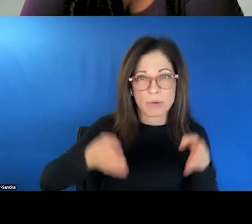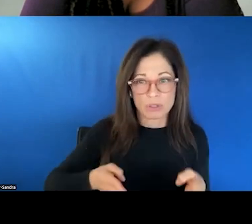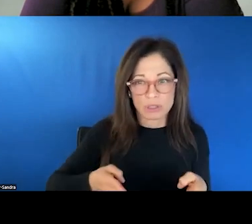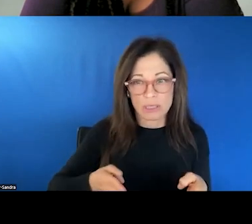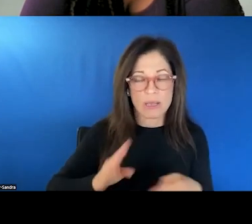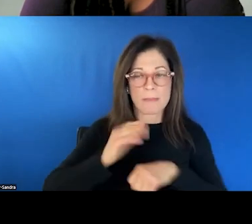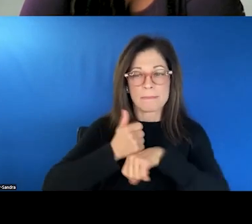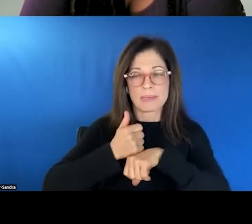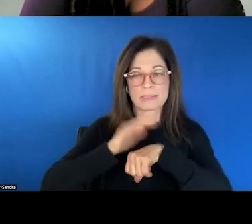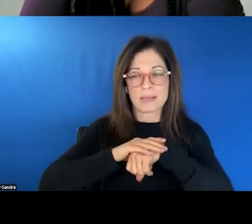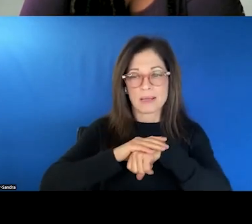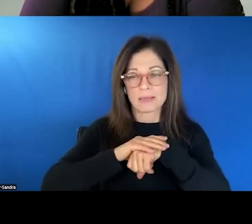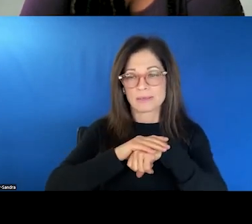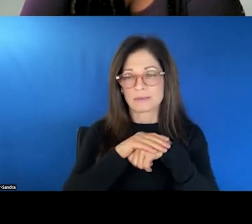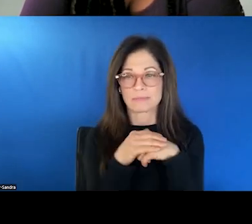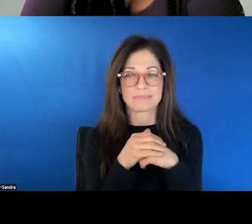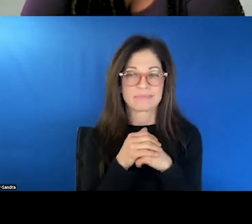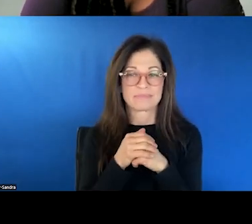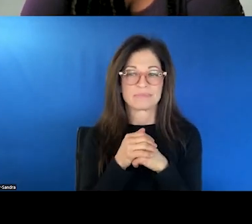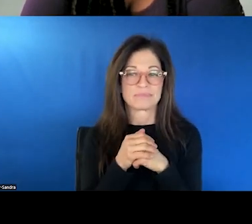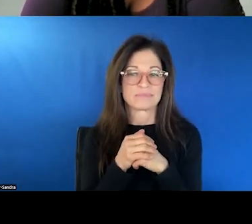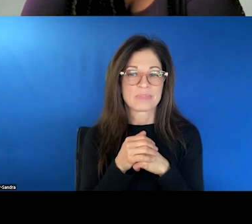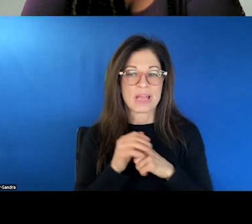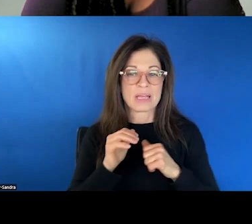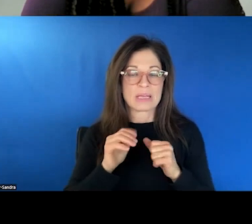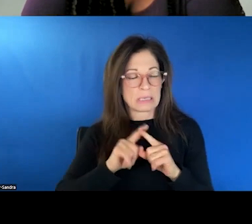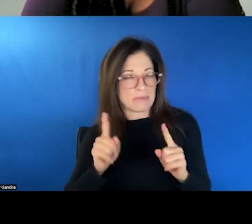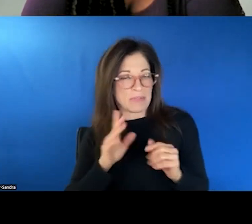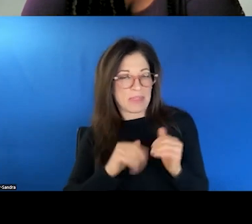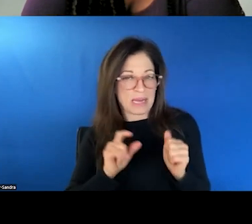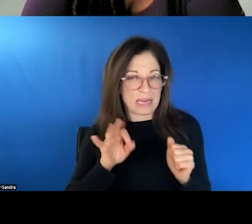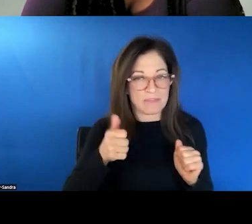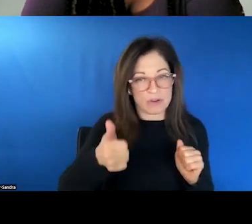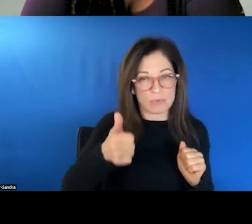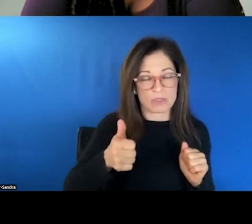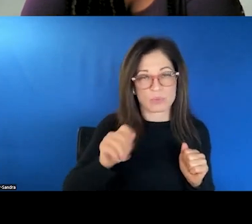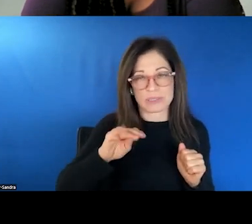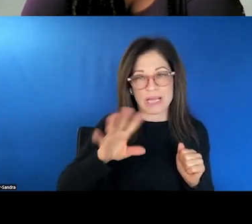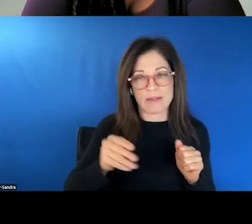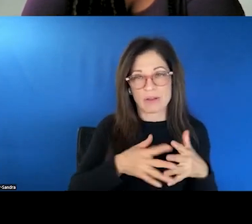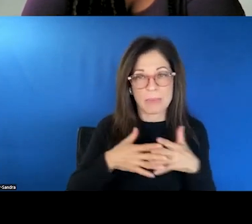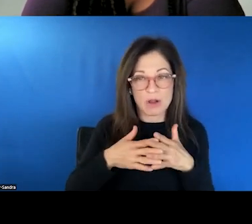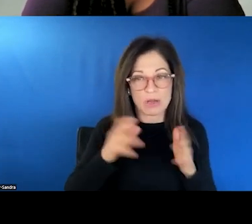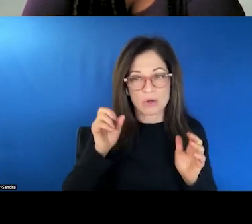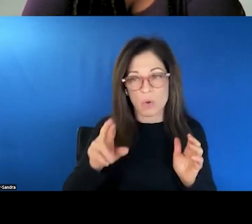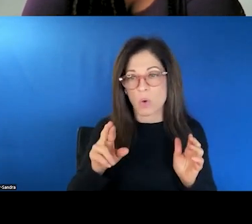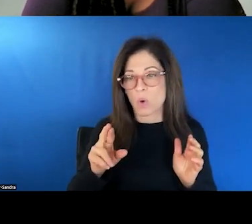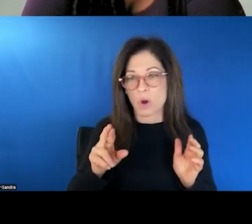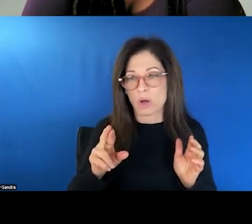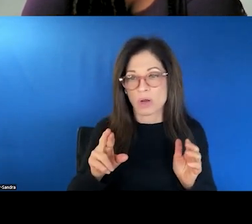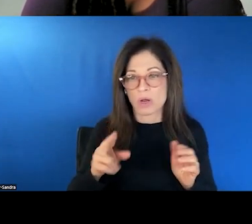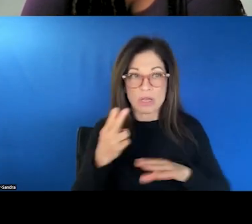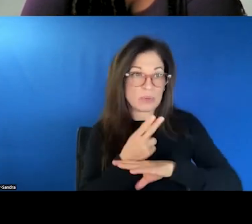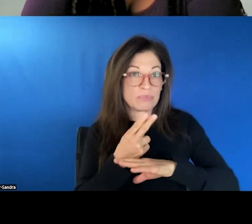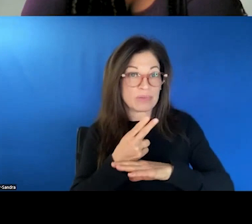based upon, uh, different than how we might've treated this person if they were an African-American or say using crack cocaine in the